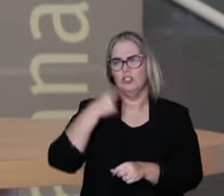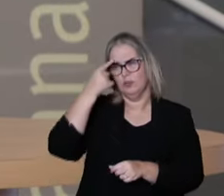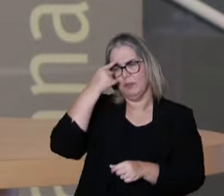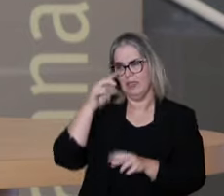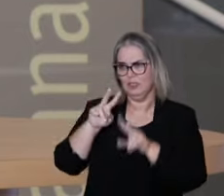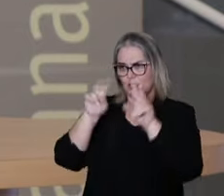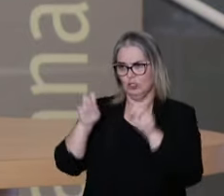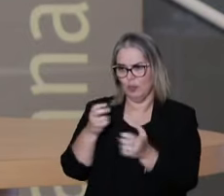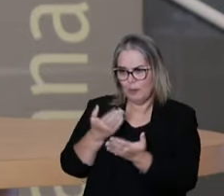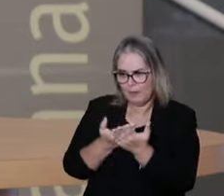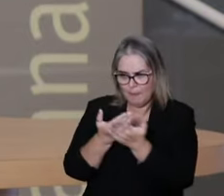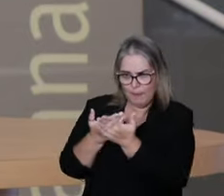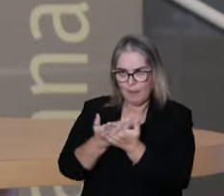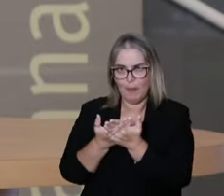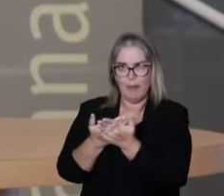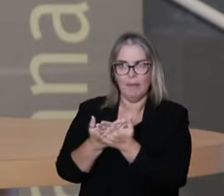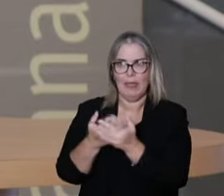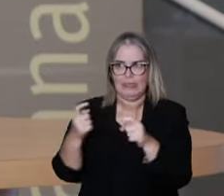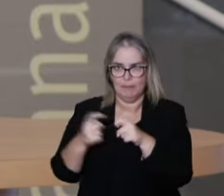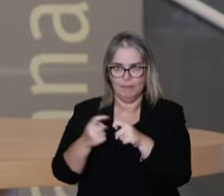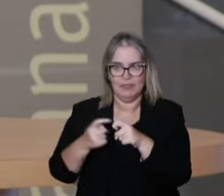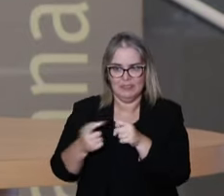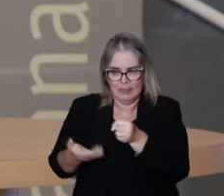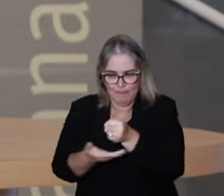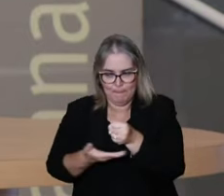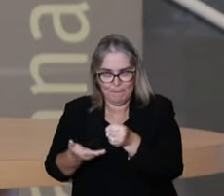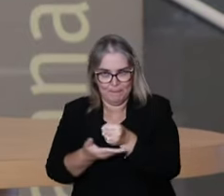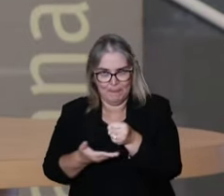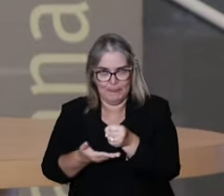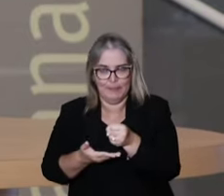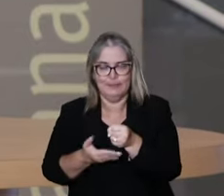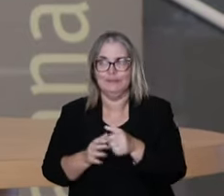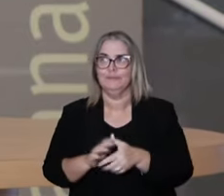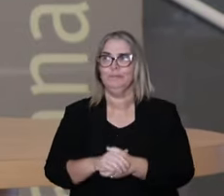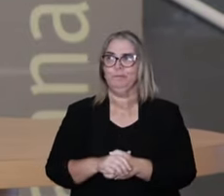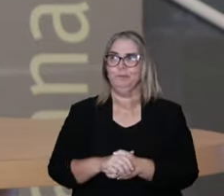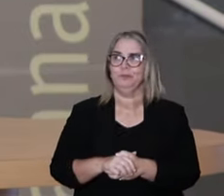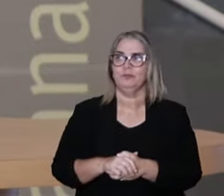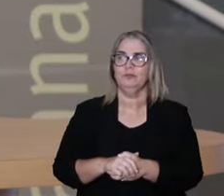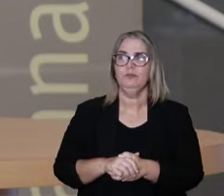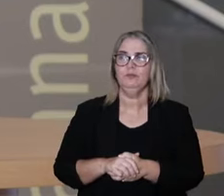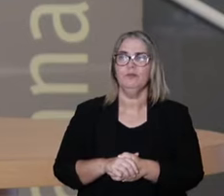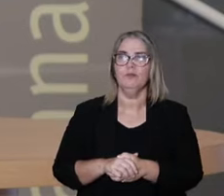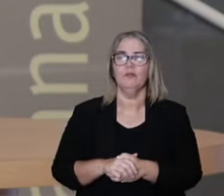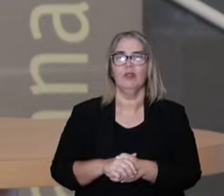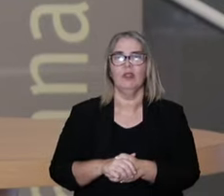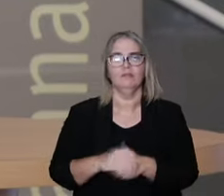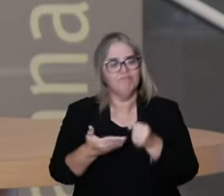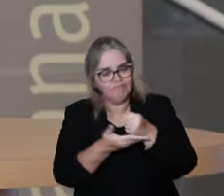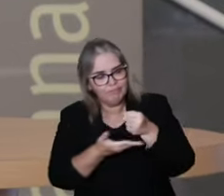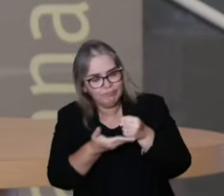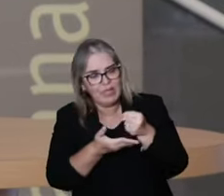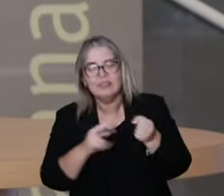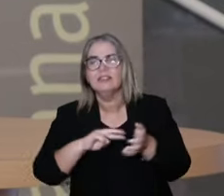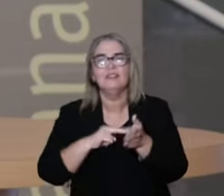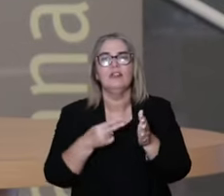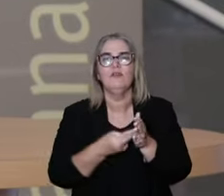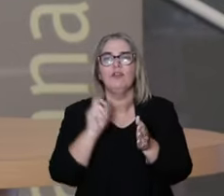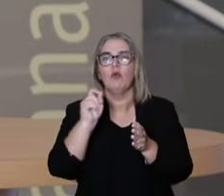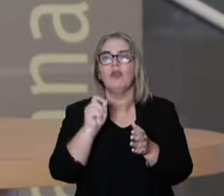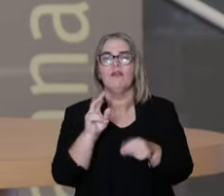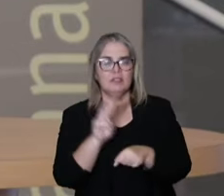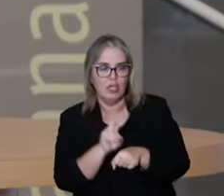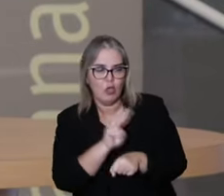When we think all the studies about the primary care, this primary care, it's a place that where we take care of